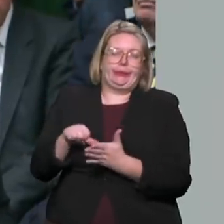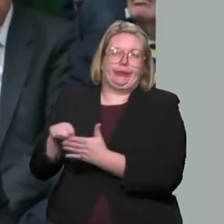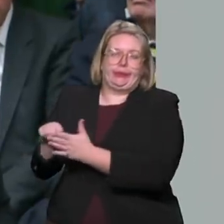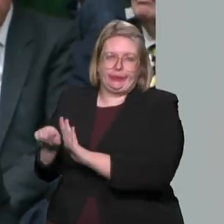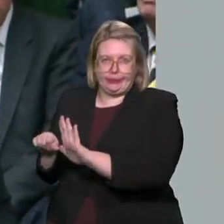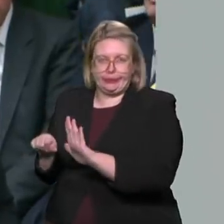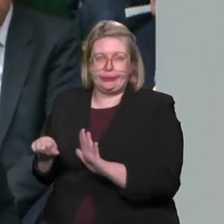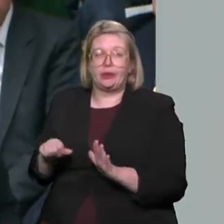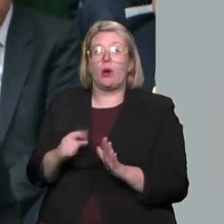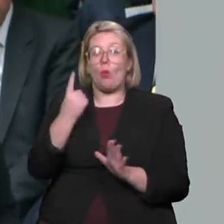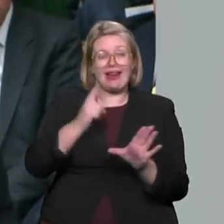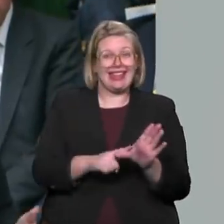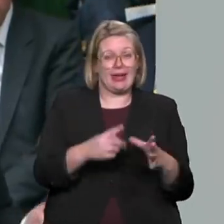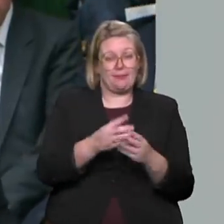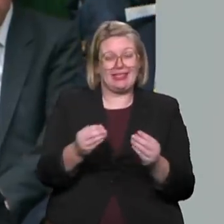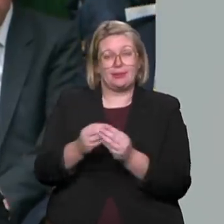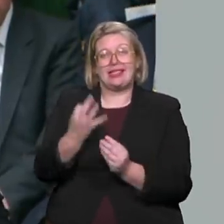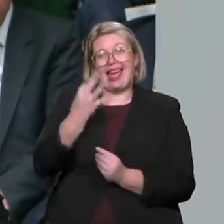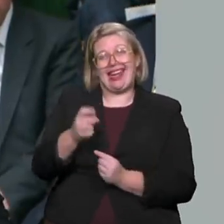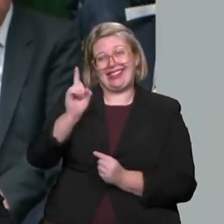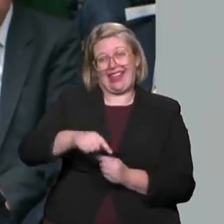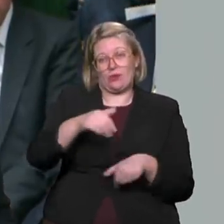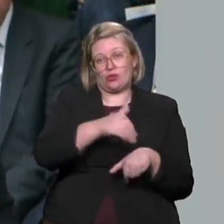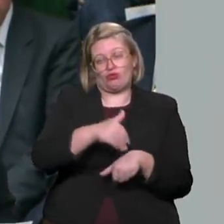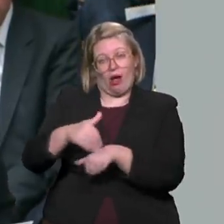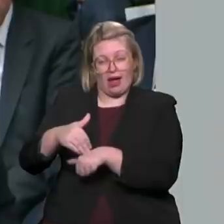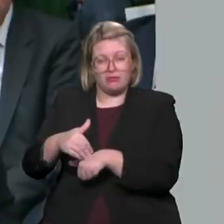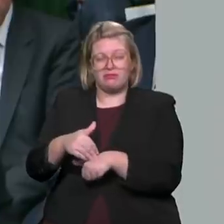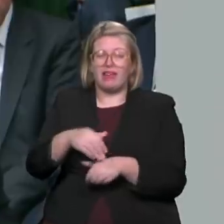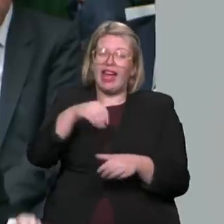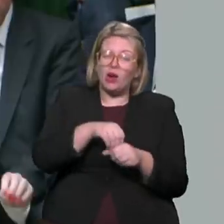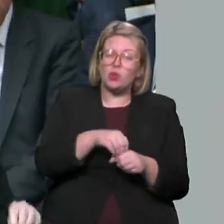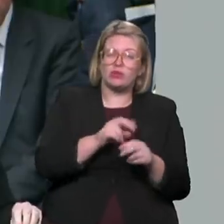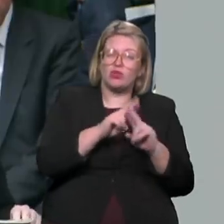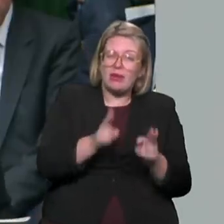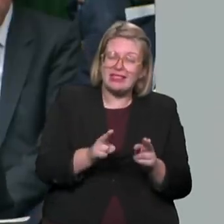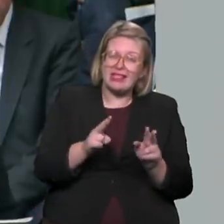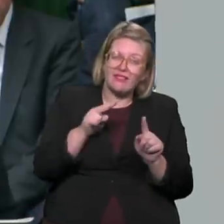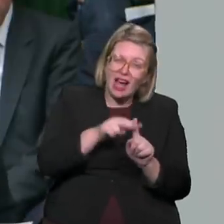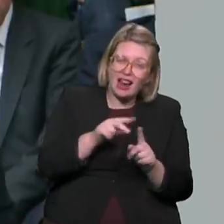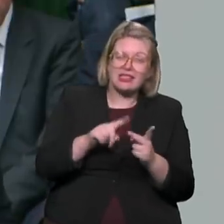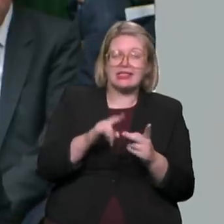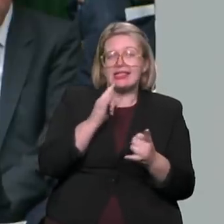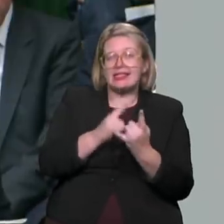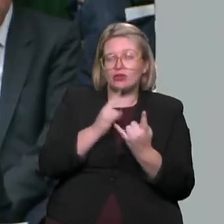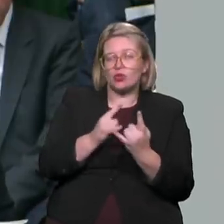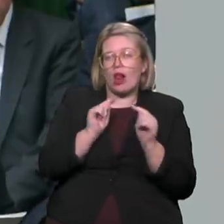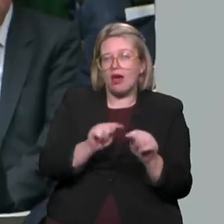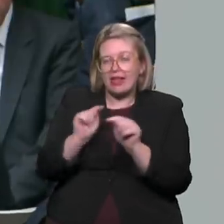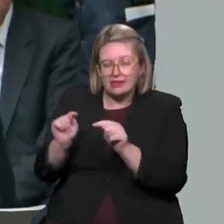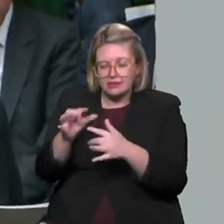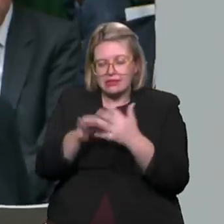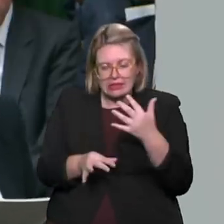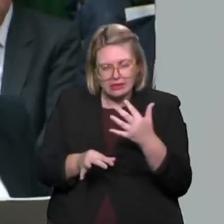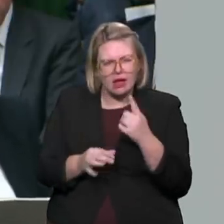crimes in a single year, and those including domestic violence and sexual offences. But it is particularly important that the force addresses